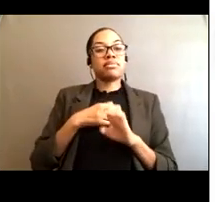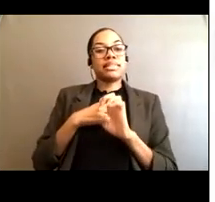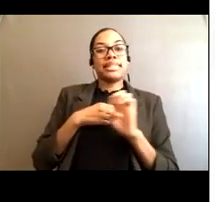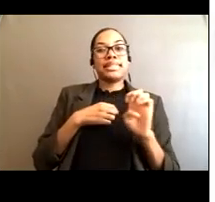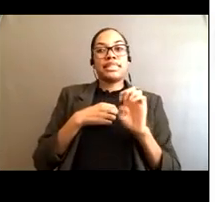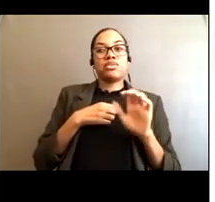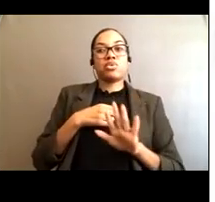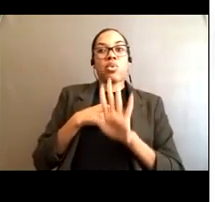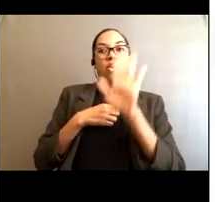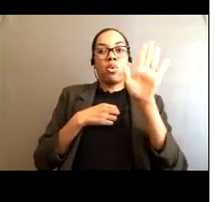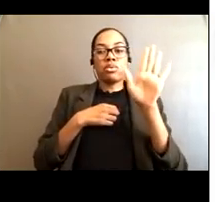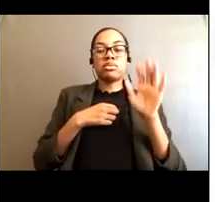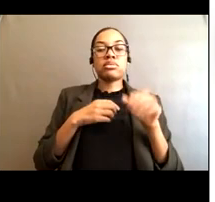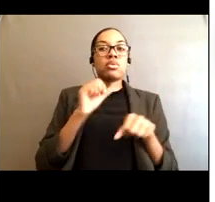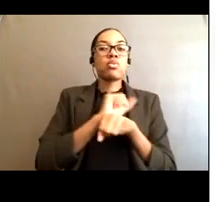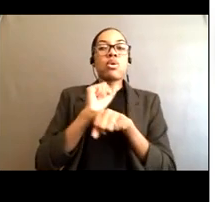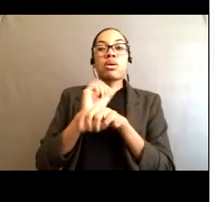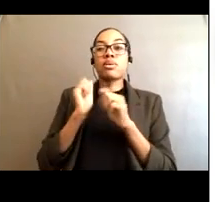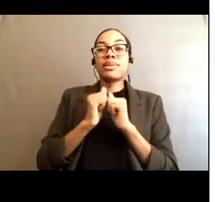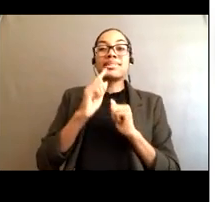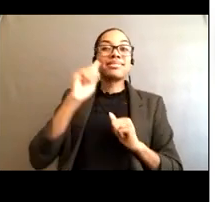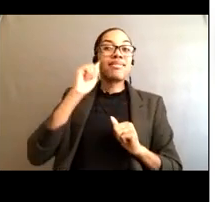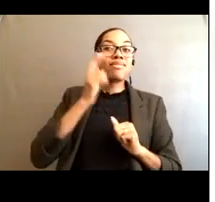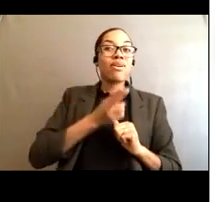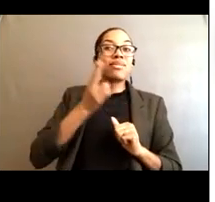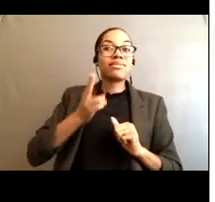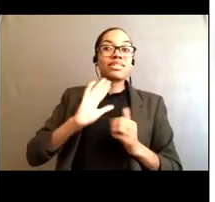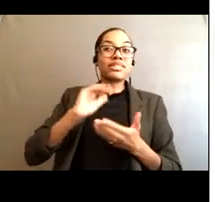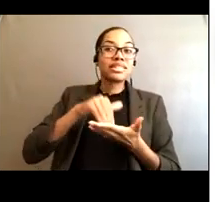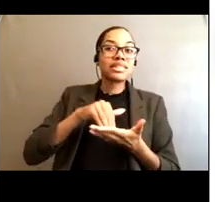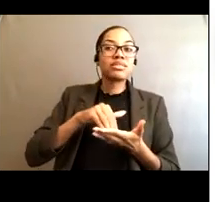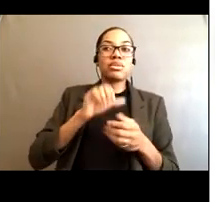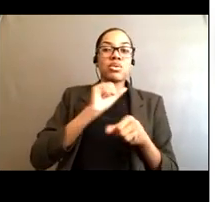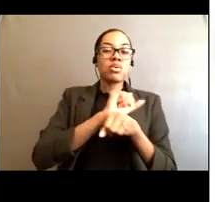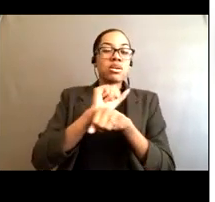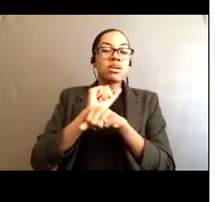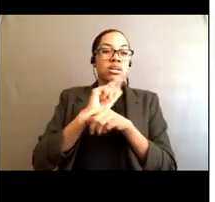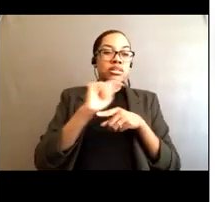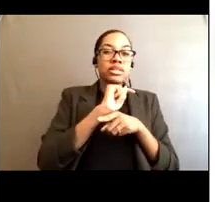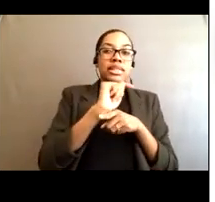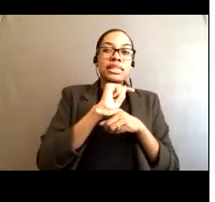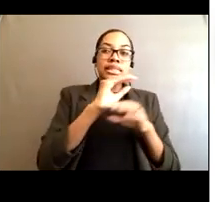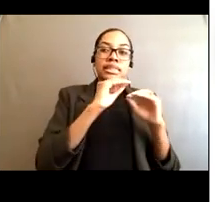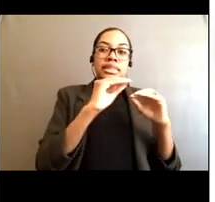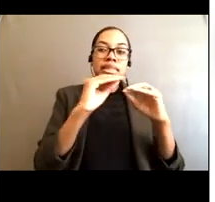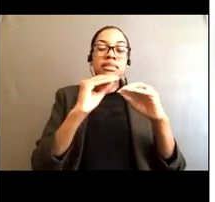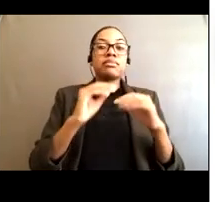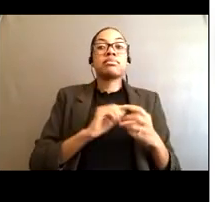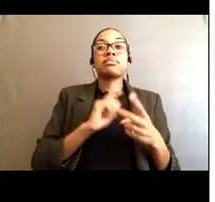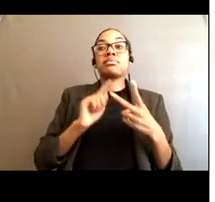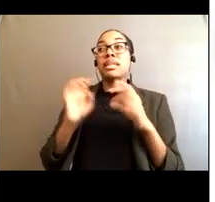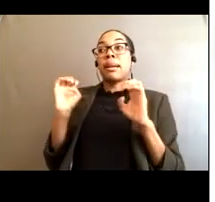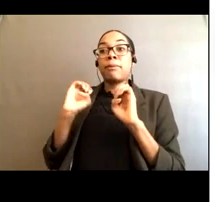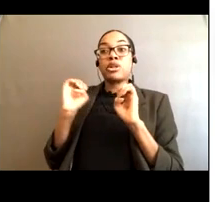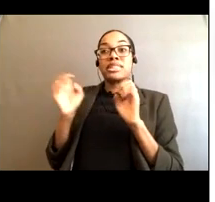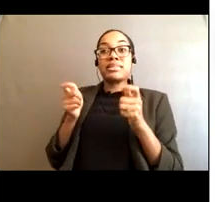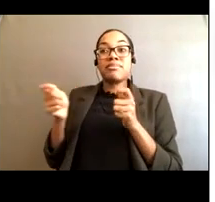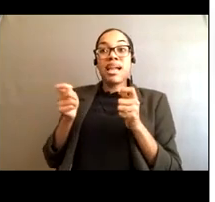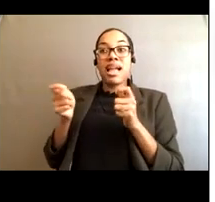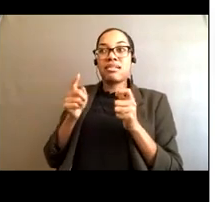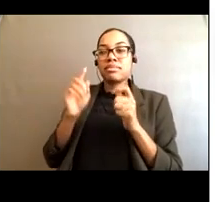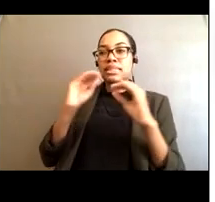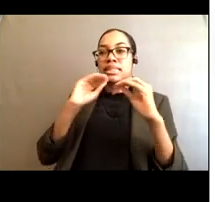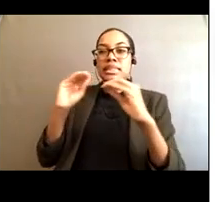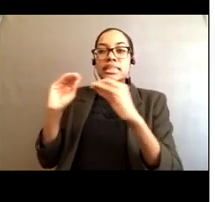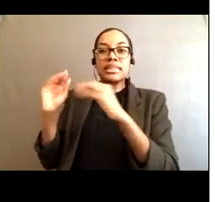Hearing at the Wilmington Regional Center. We work a lot with emergency managers, our local media